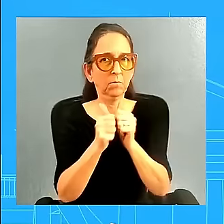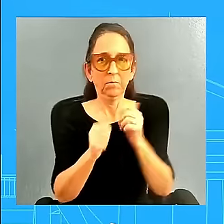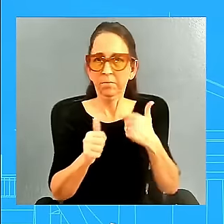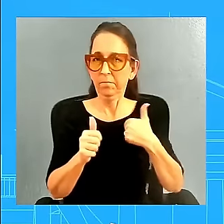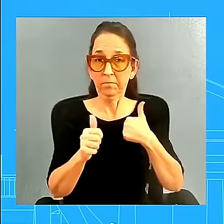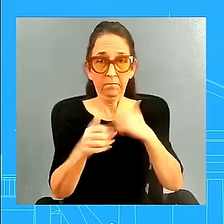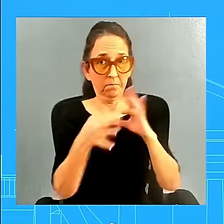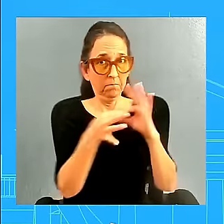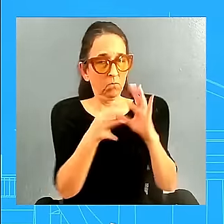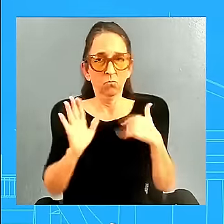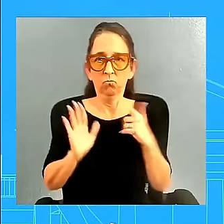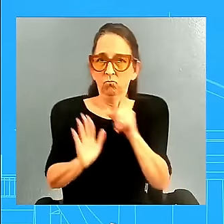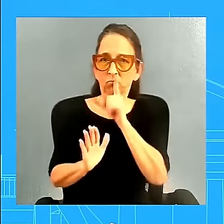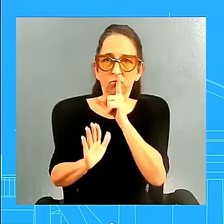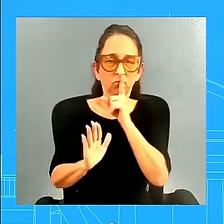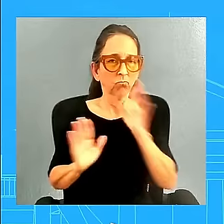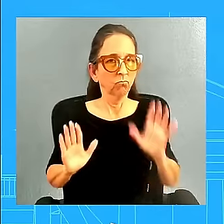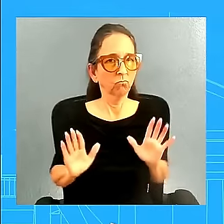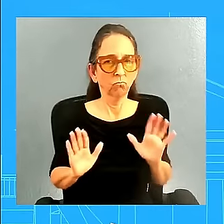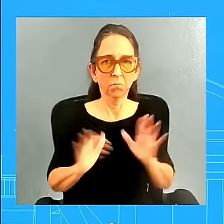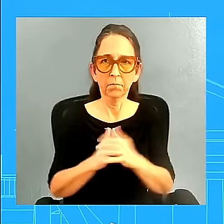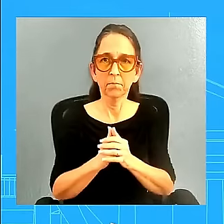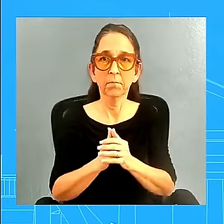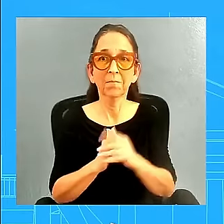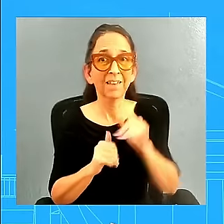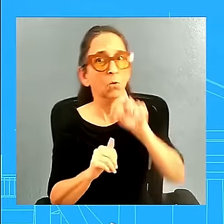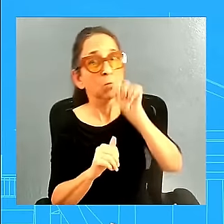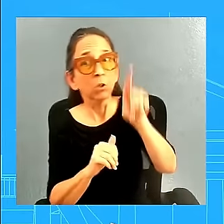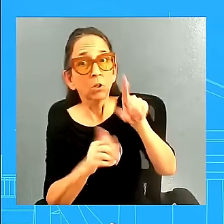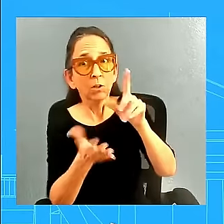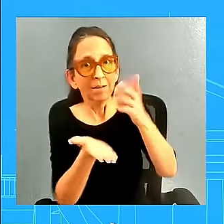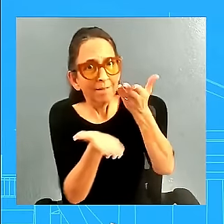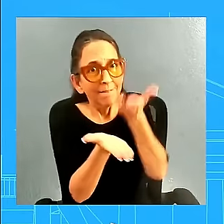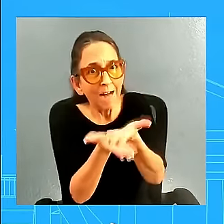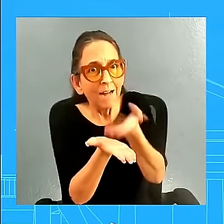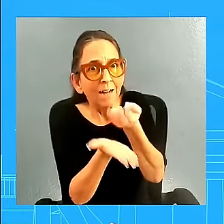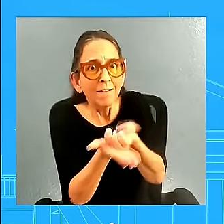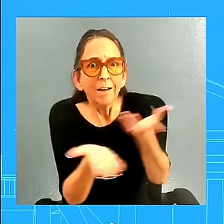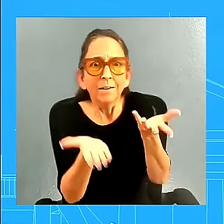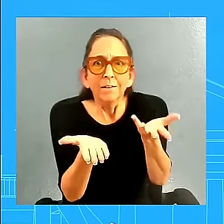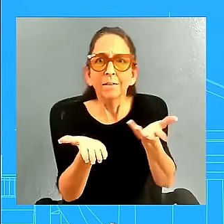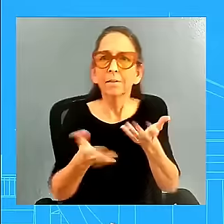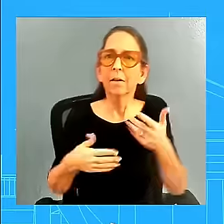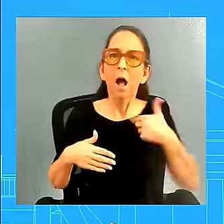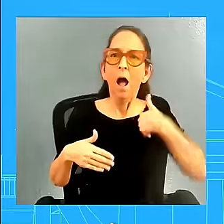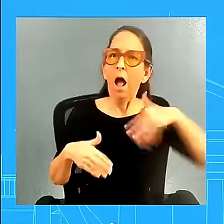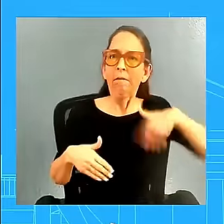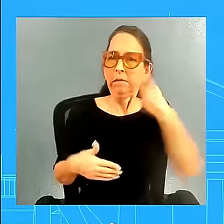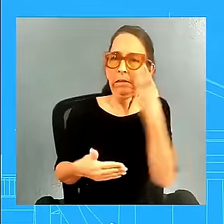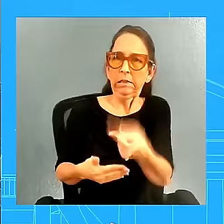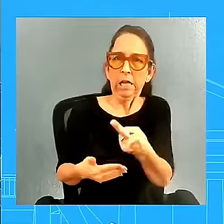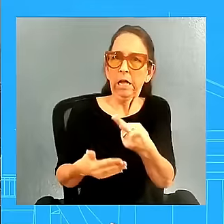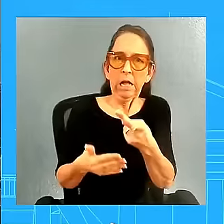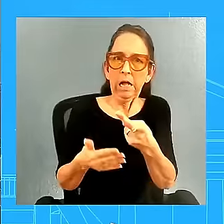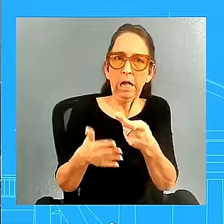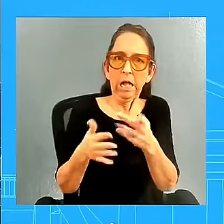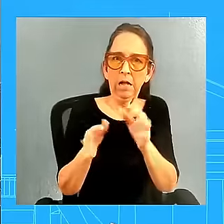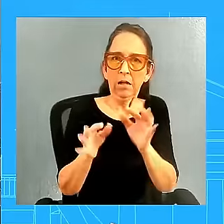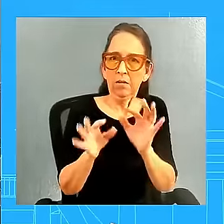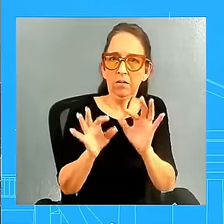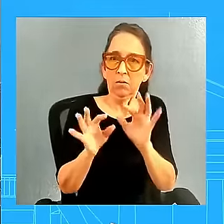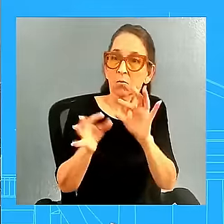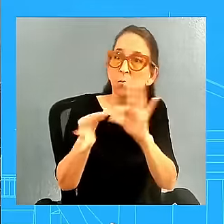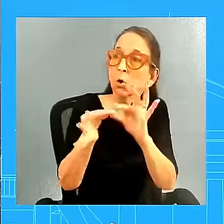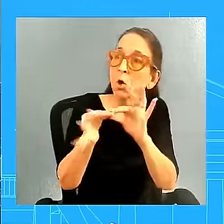mentioning to me. So I, I can't give you an honest response from here. good, MJ. Kareem, what did the President mean when he said last night about